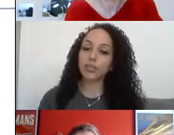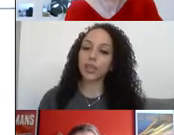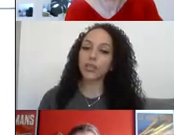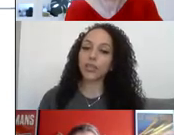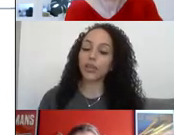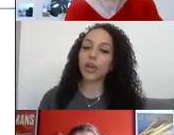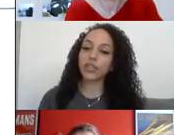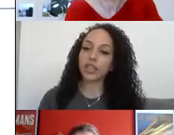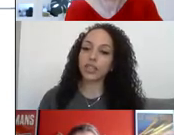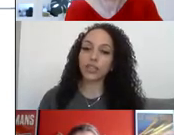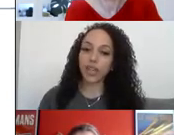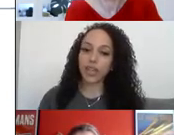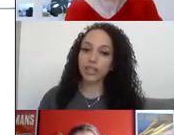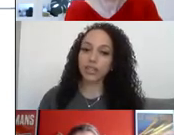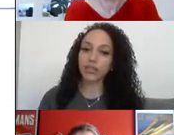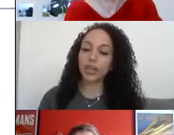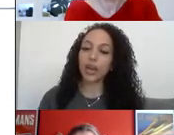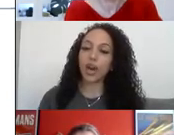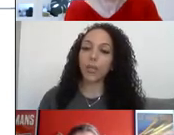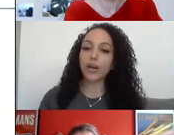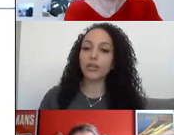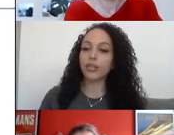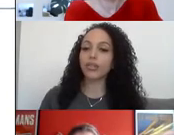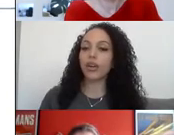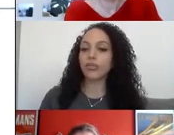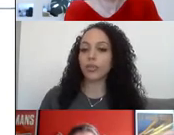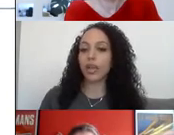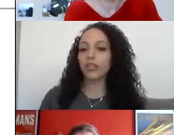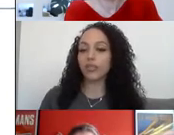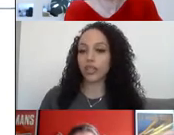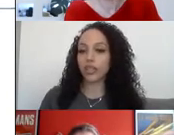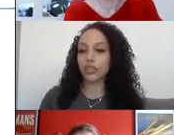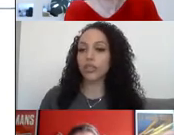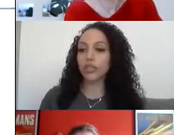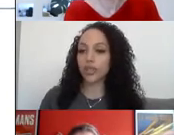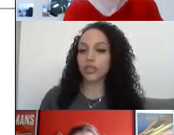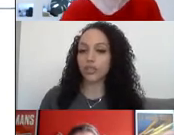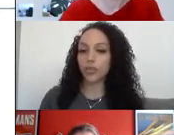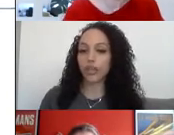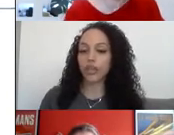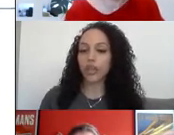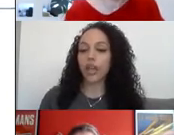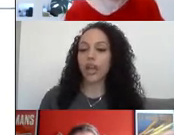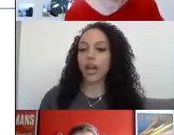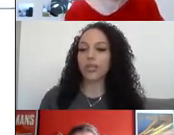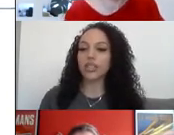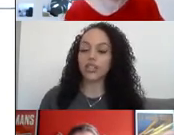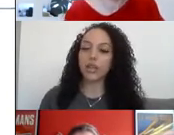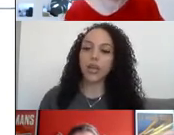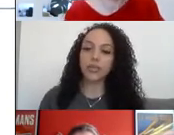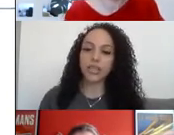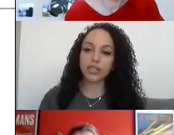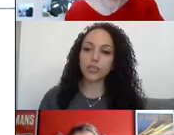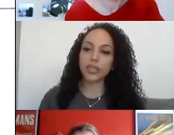an independent UK-wide statutory regulator. Our powers do derive from the Health Professions Order 2001. And